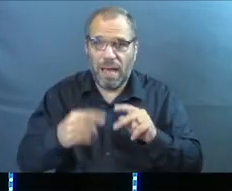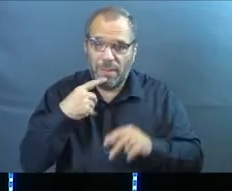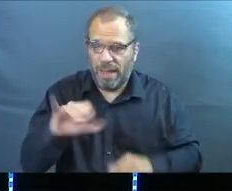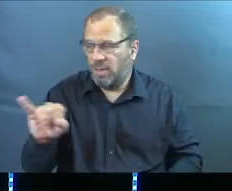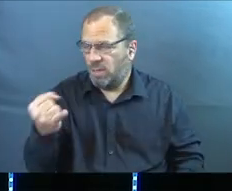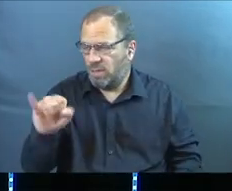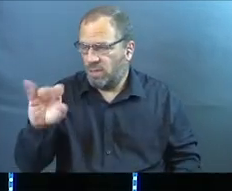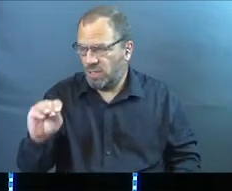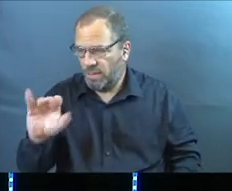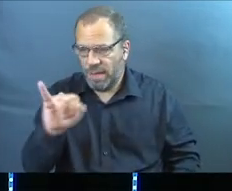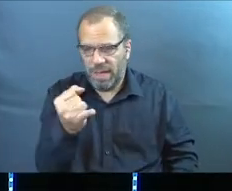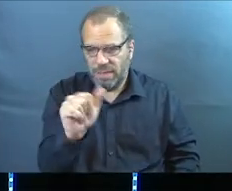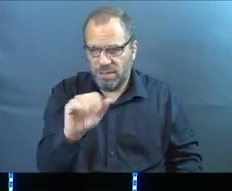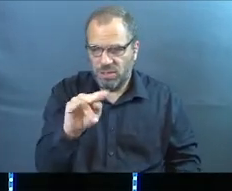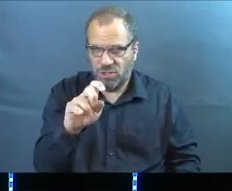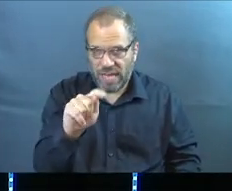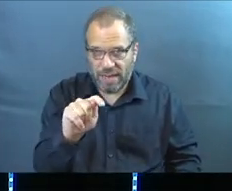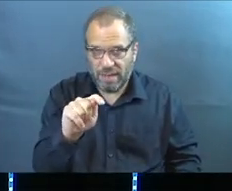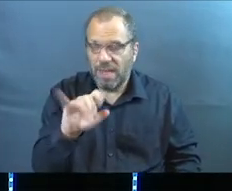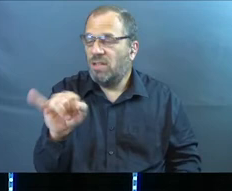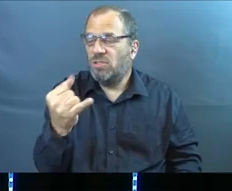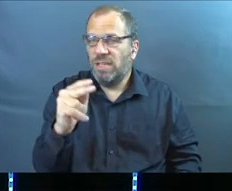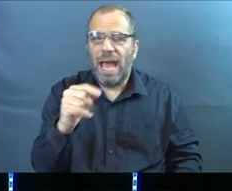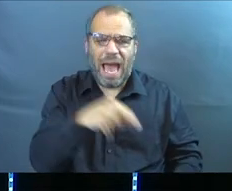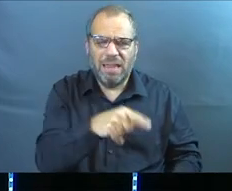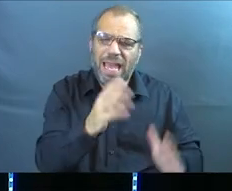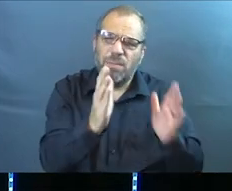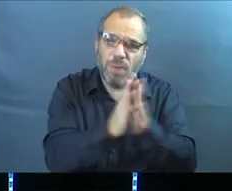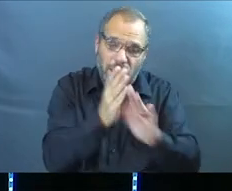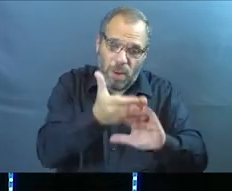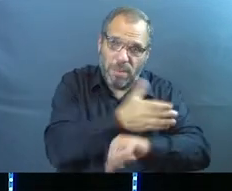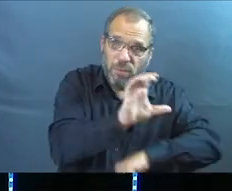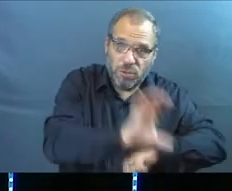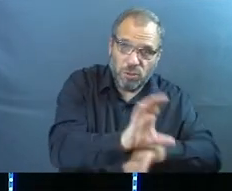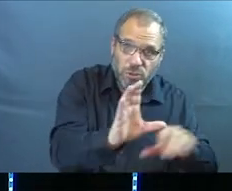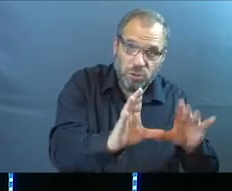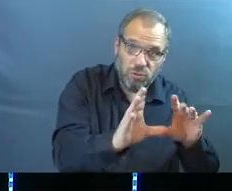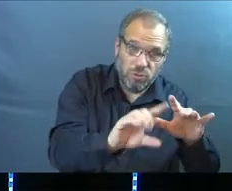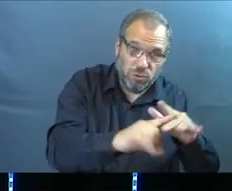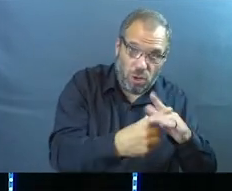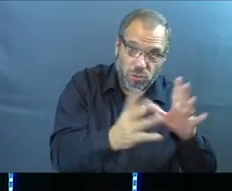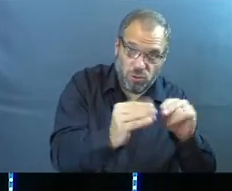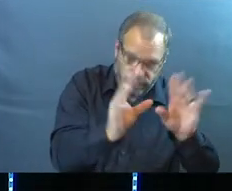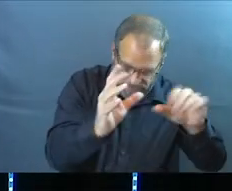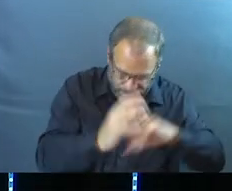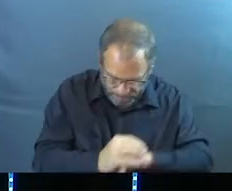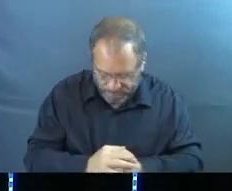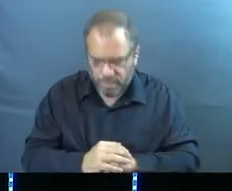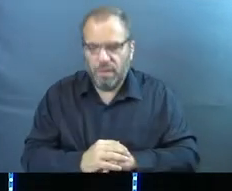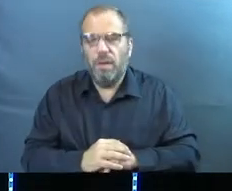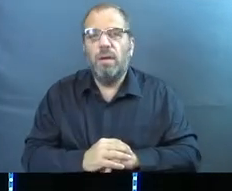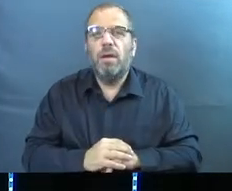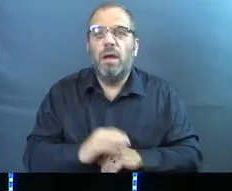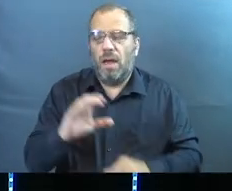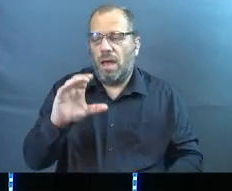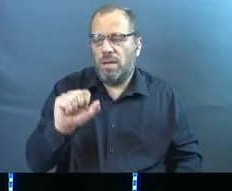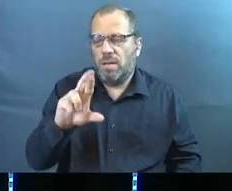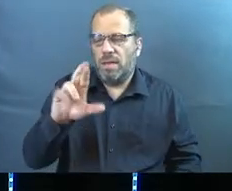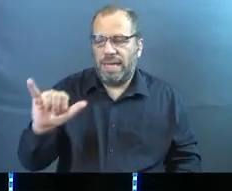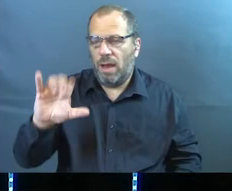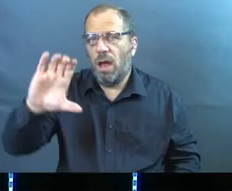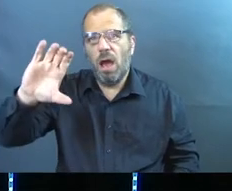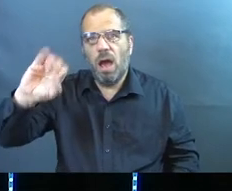mentioned Jim and Janet and the way that they seek God in prayer before the services even start on a Sunday morning. And Carrie